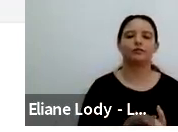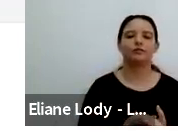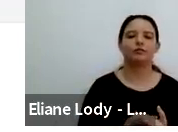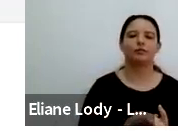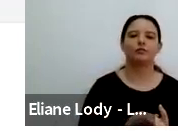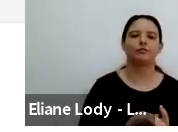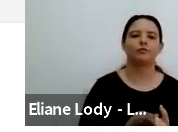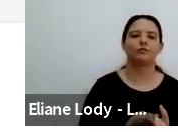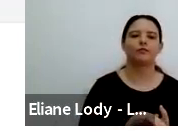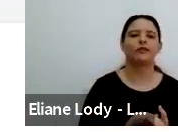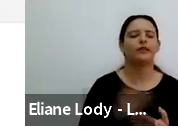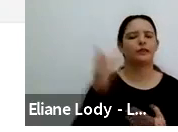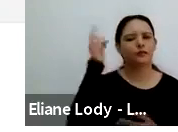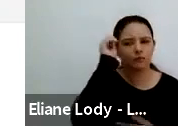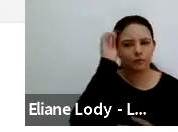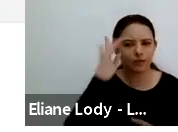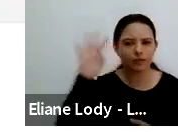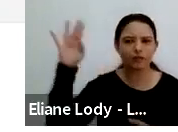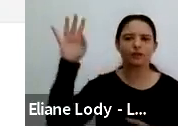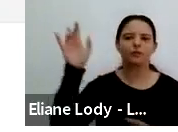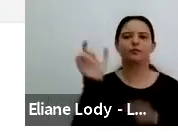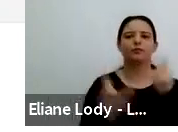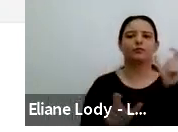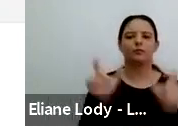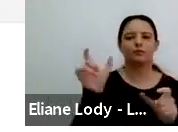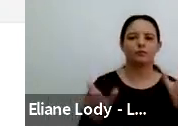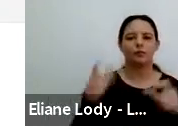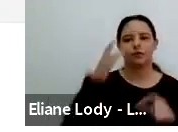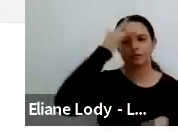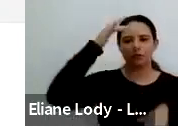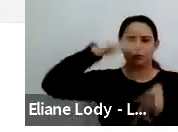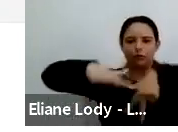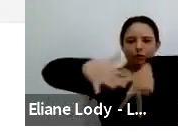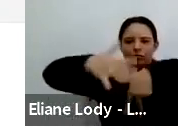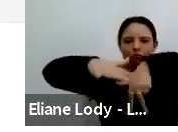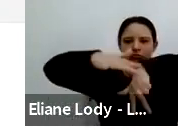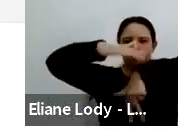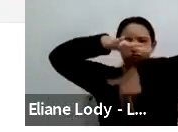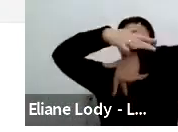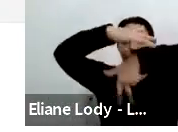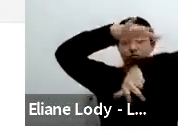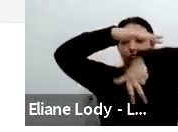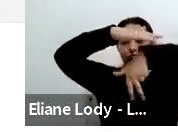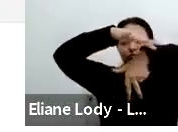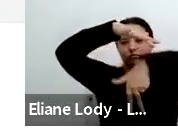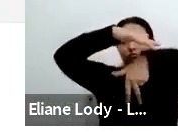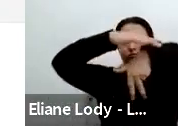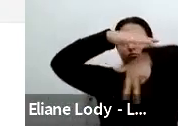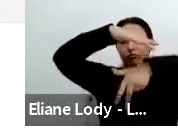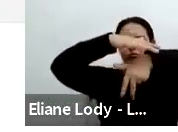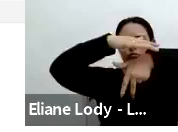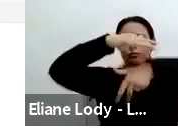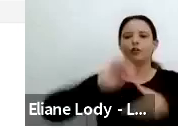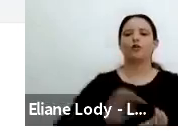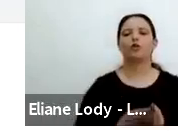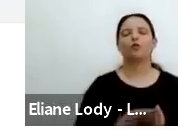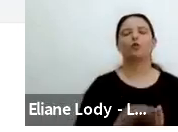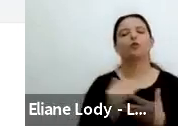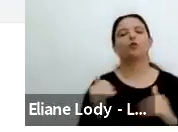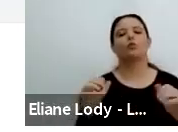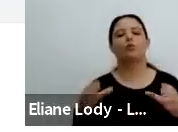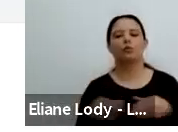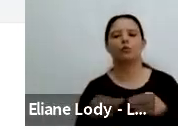the strings of the culture or the social group. And a flat chat assemblage rejects that as ethno-methodology and